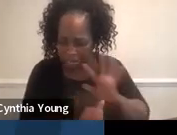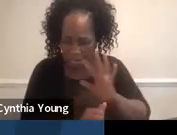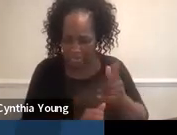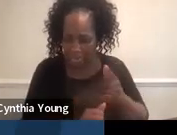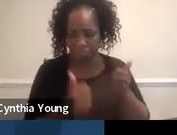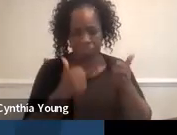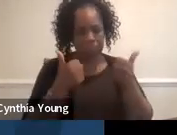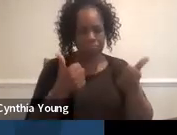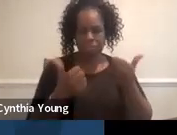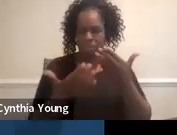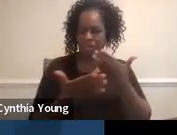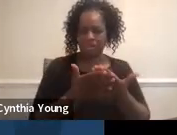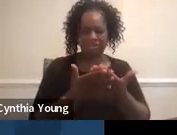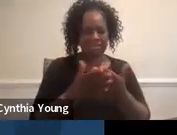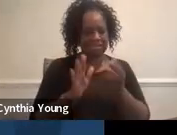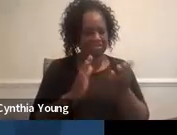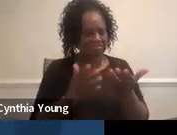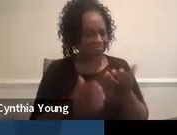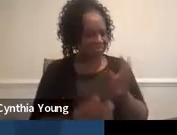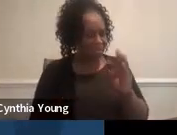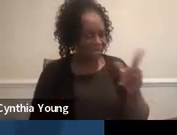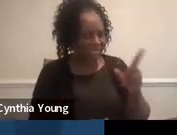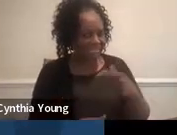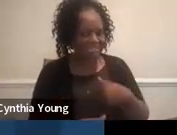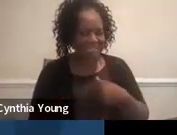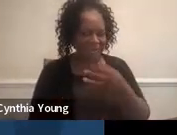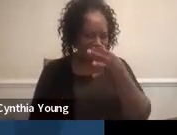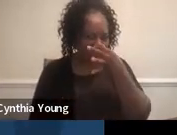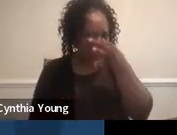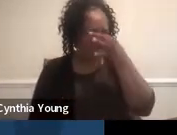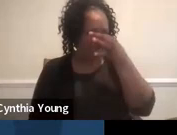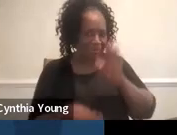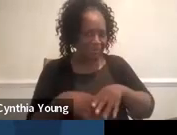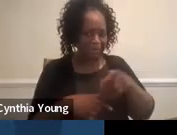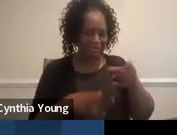I'm good. Well done. Not to get too nerdy on you.